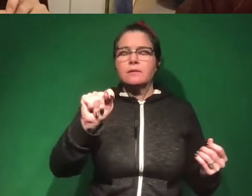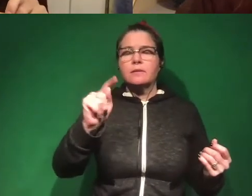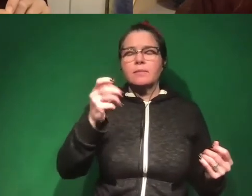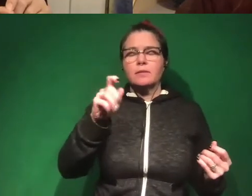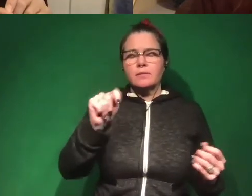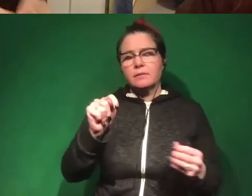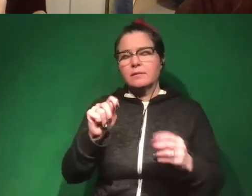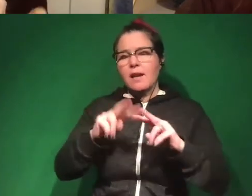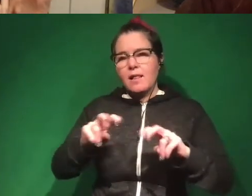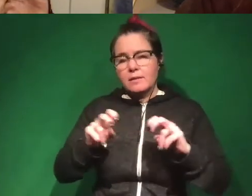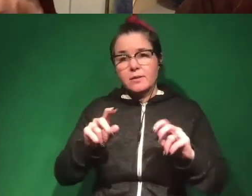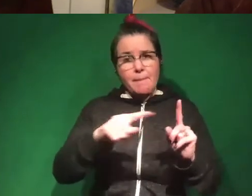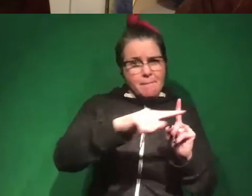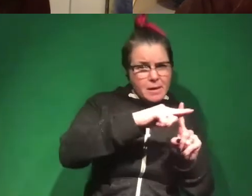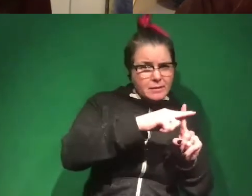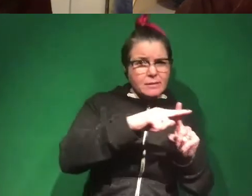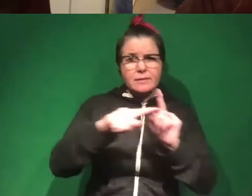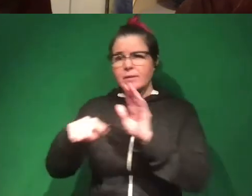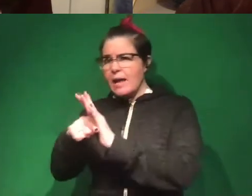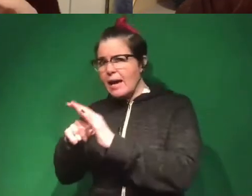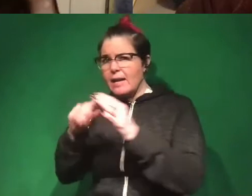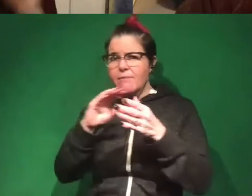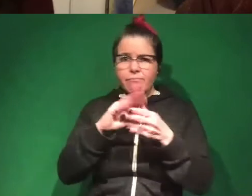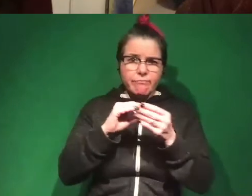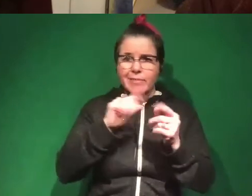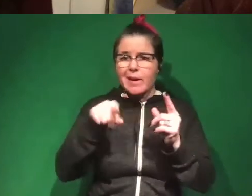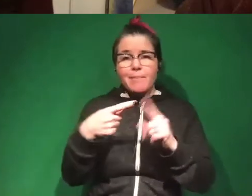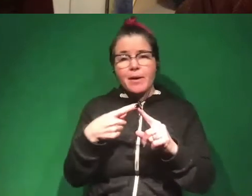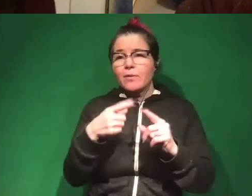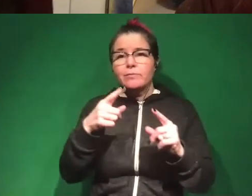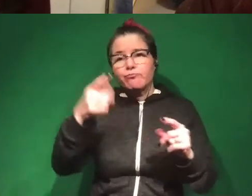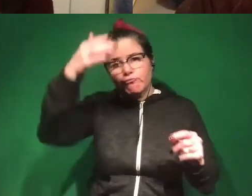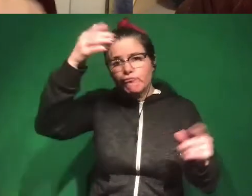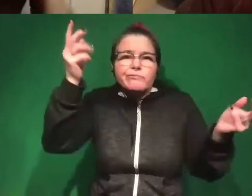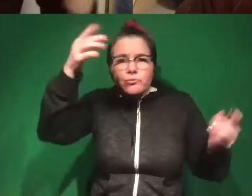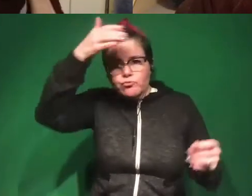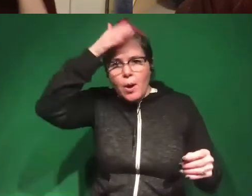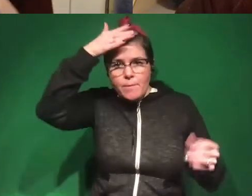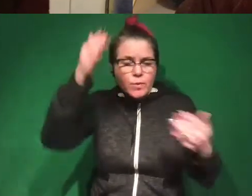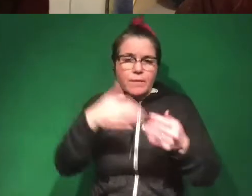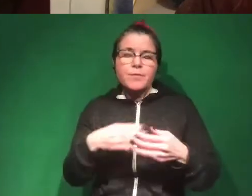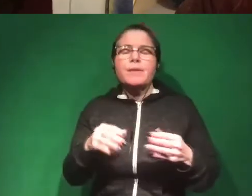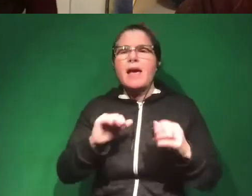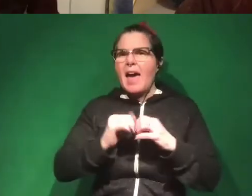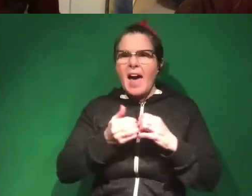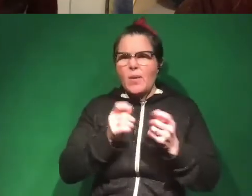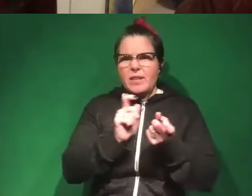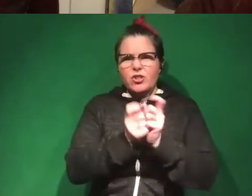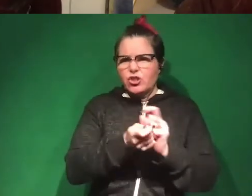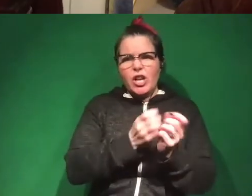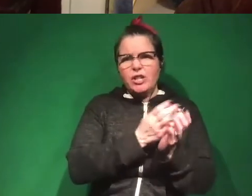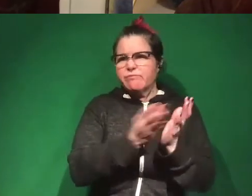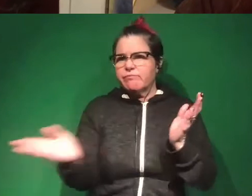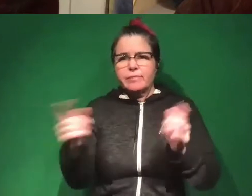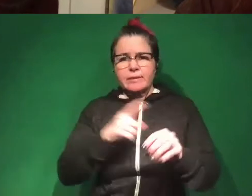talking in a way that's positive or negative about, say, President Trump? And we would say, how have those trends changed over time? I could go